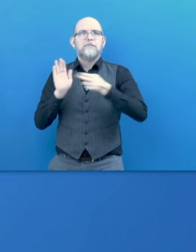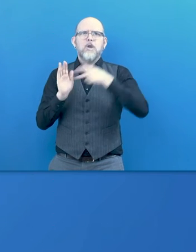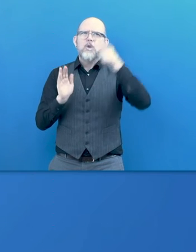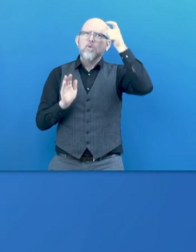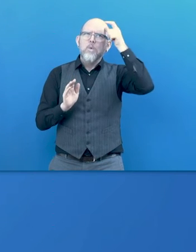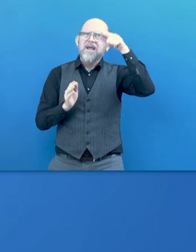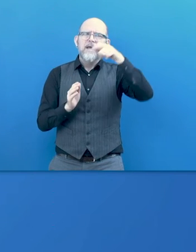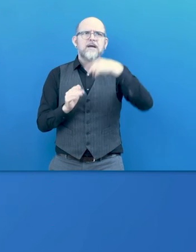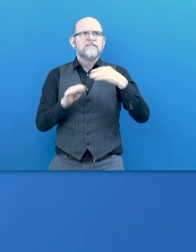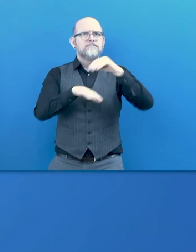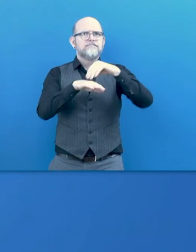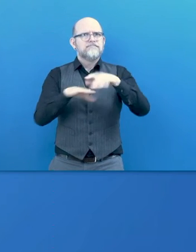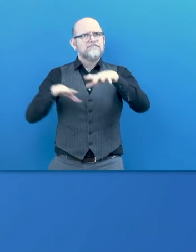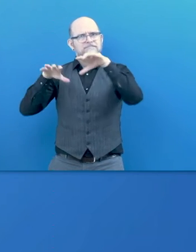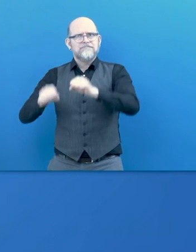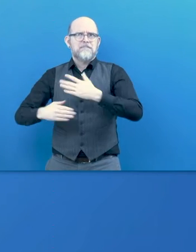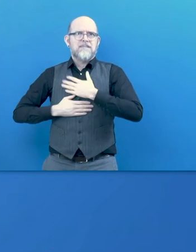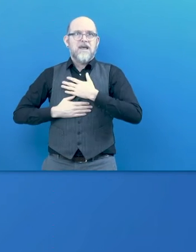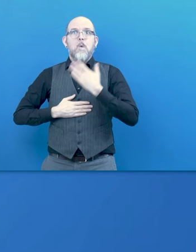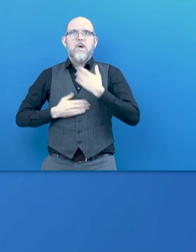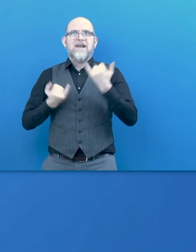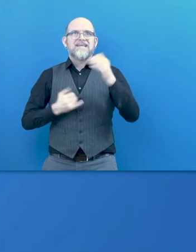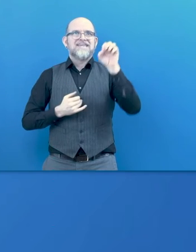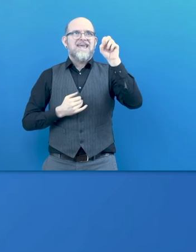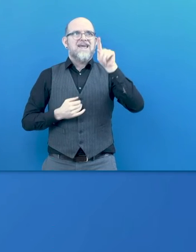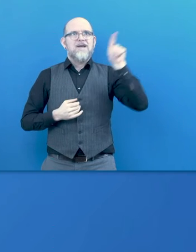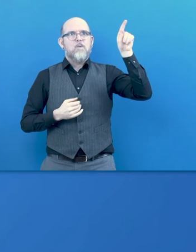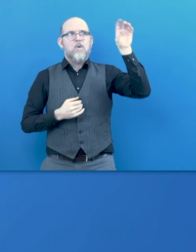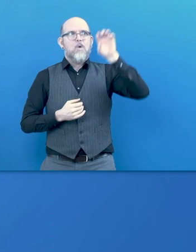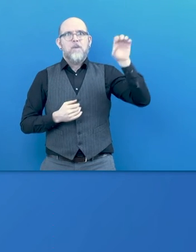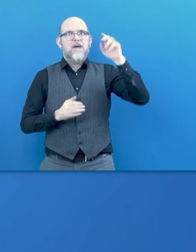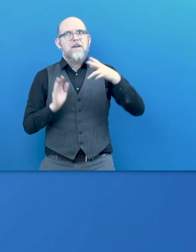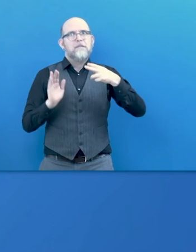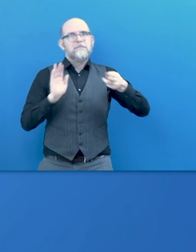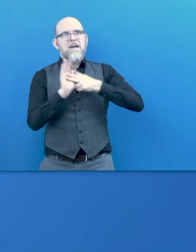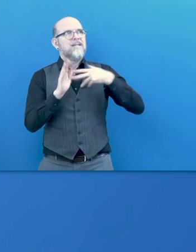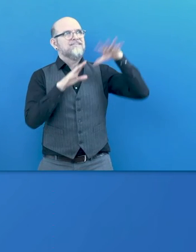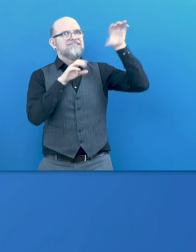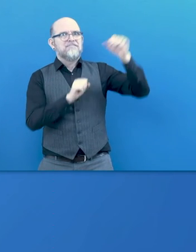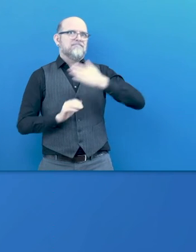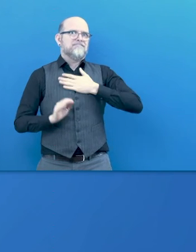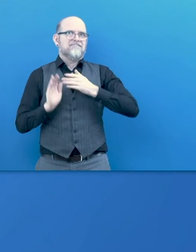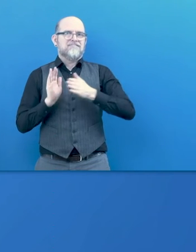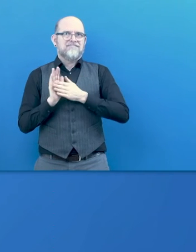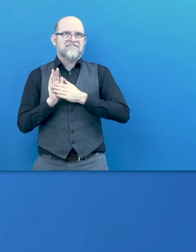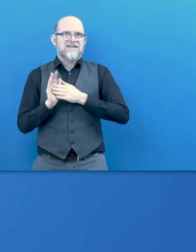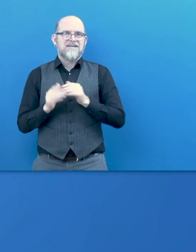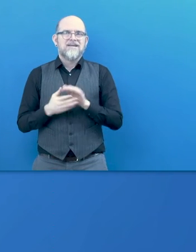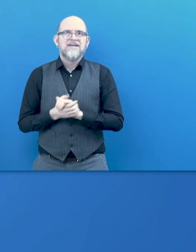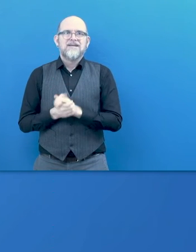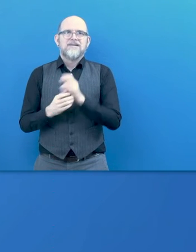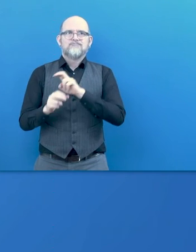And we join BBVA Momentum in Spain and we get